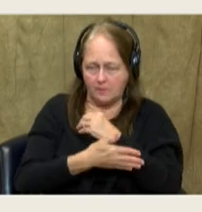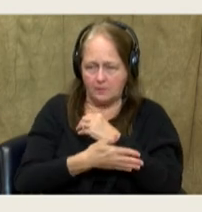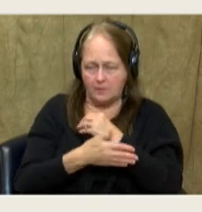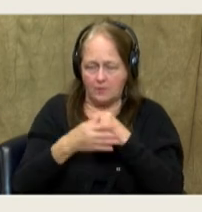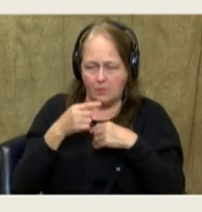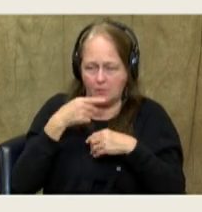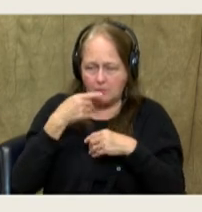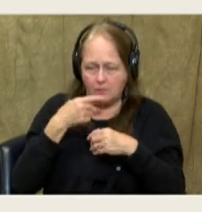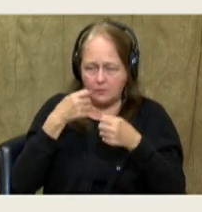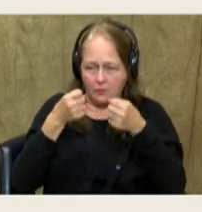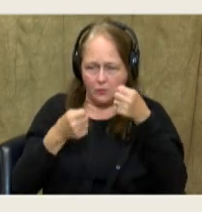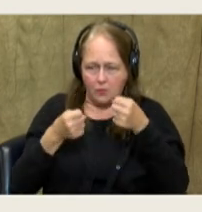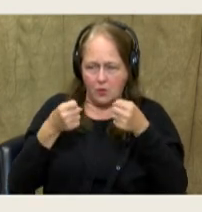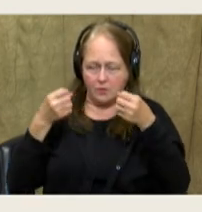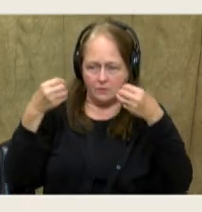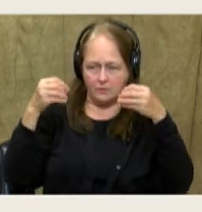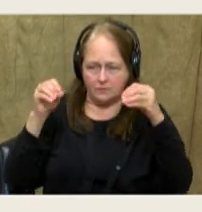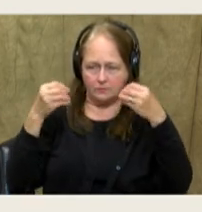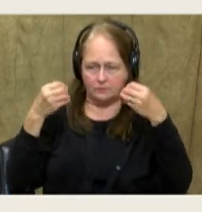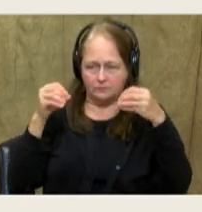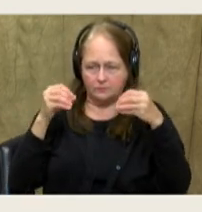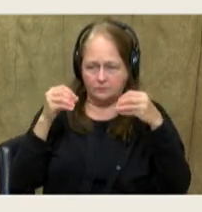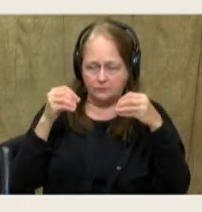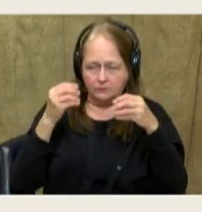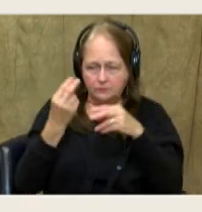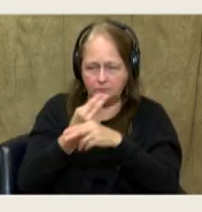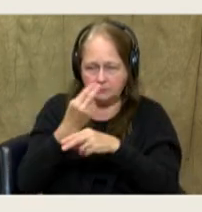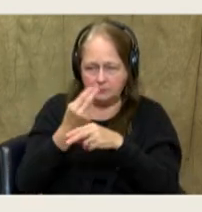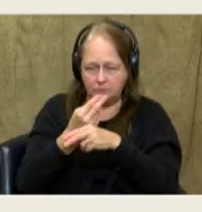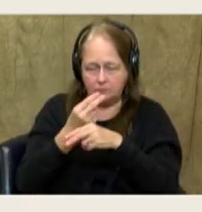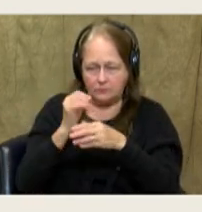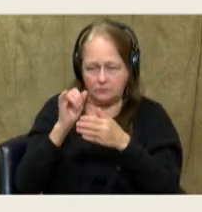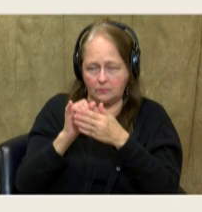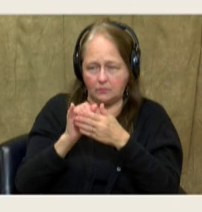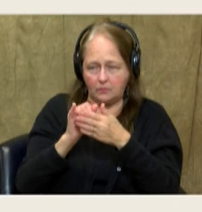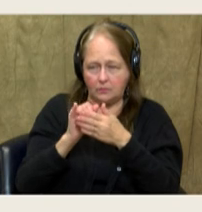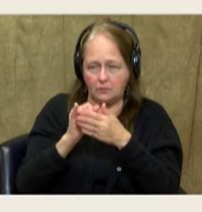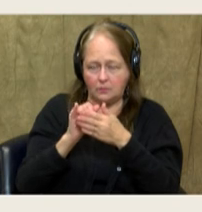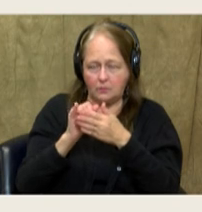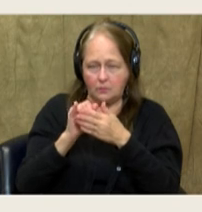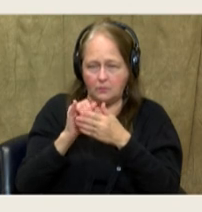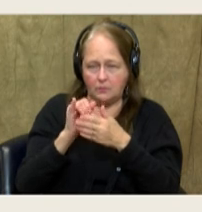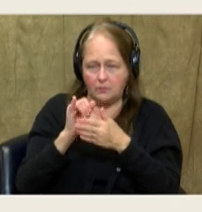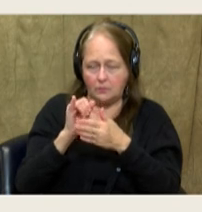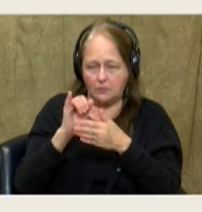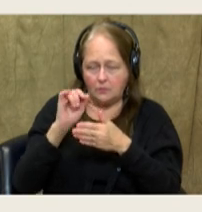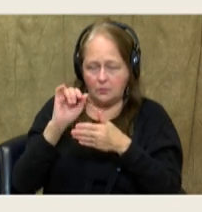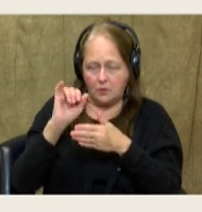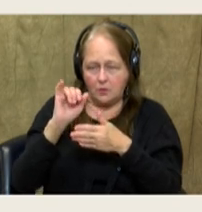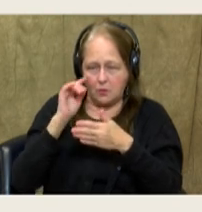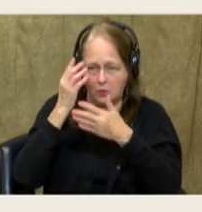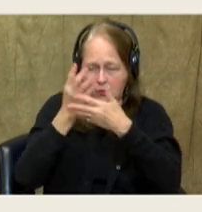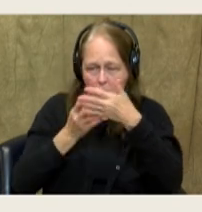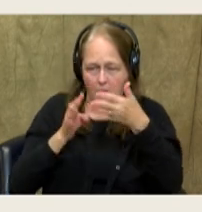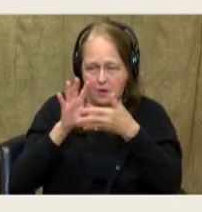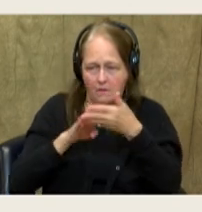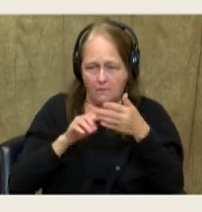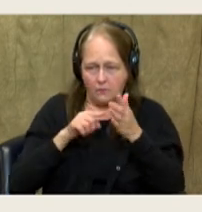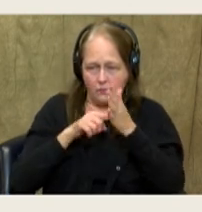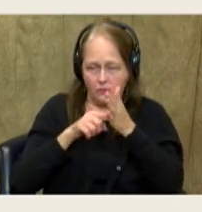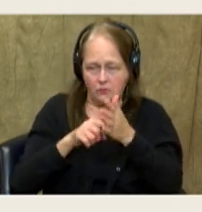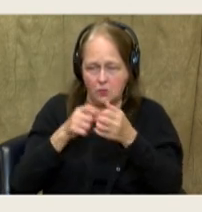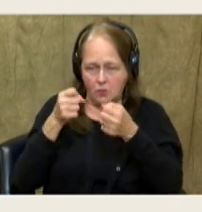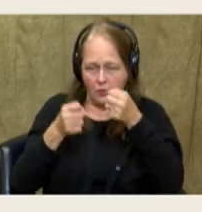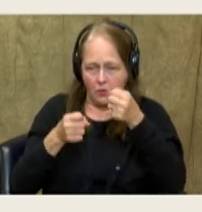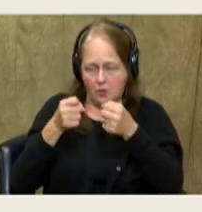Speaking of car sales, car use, this is a graphic showing you how car